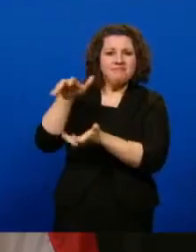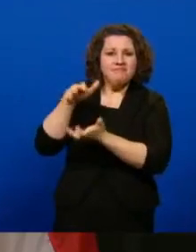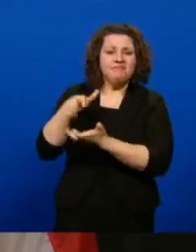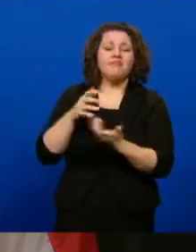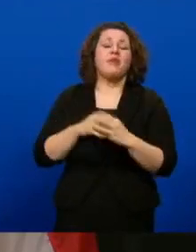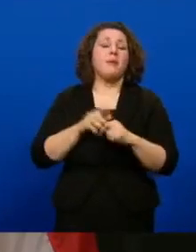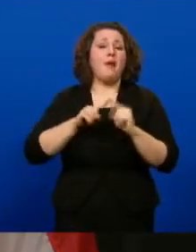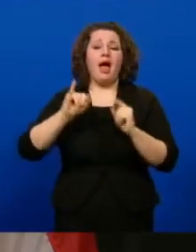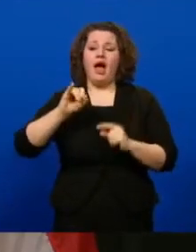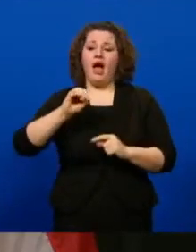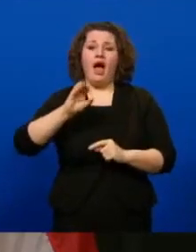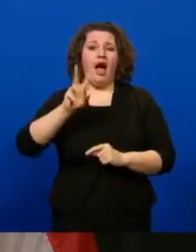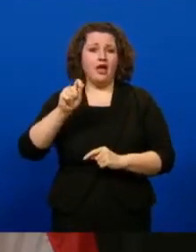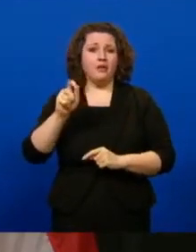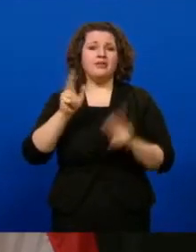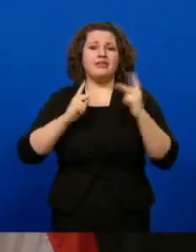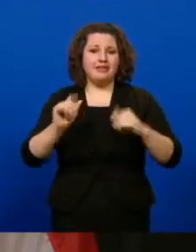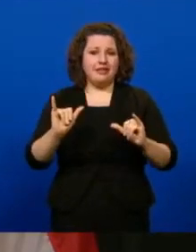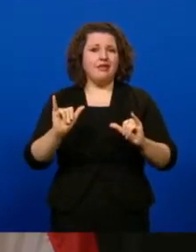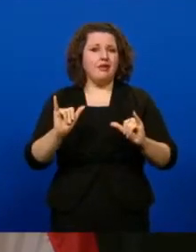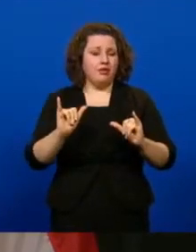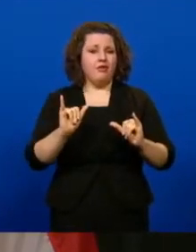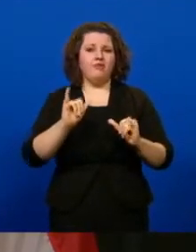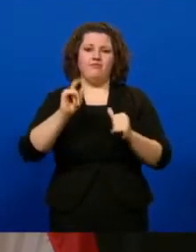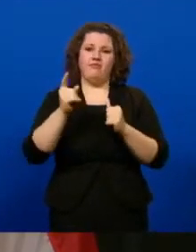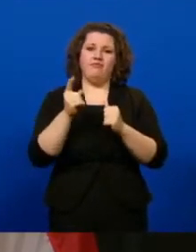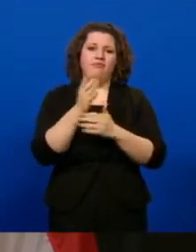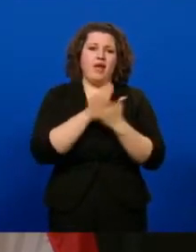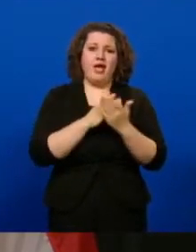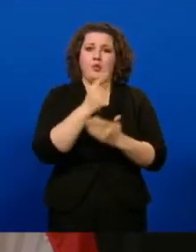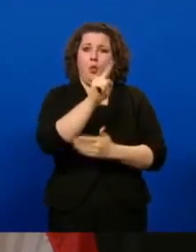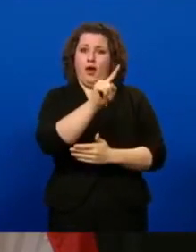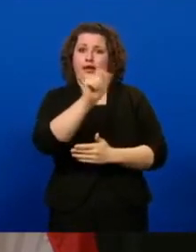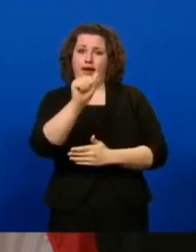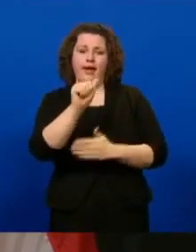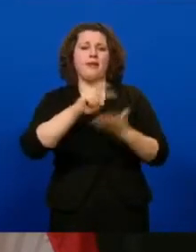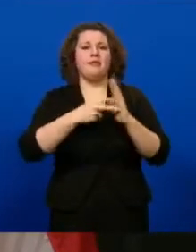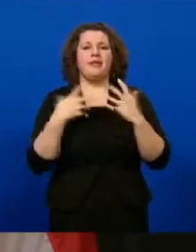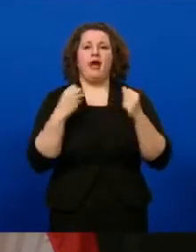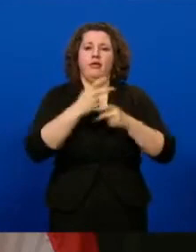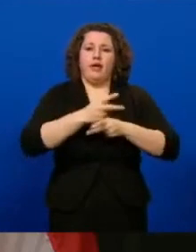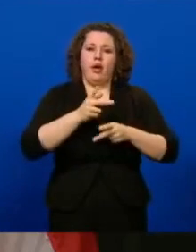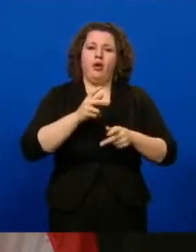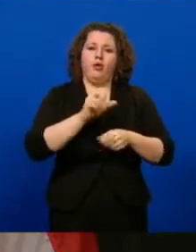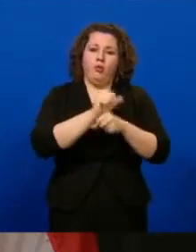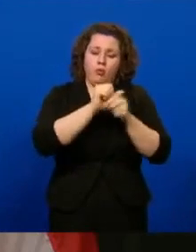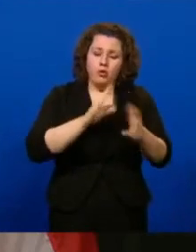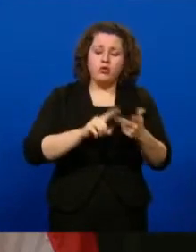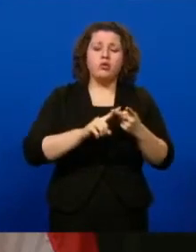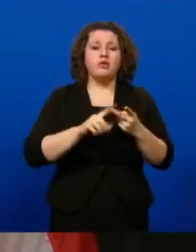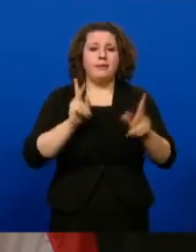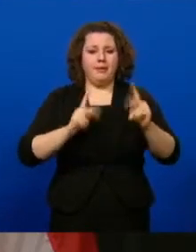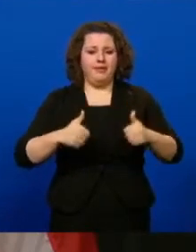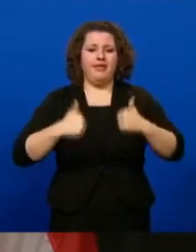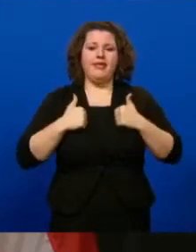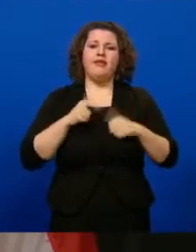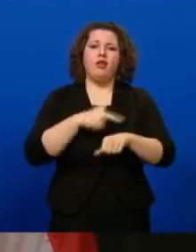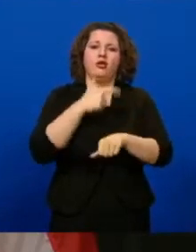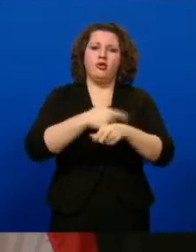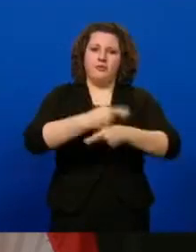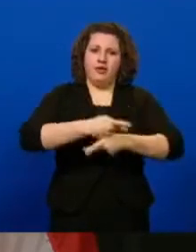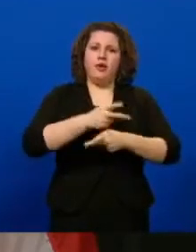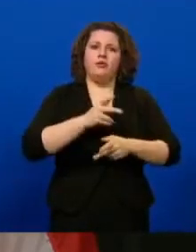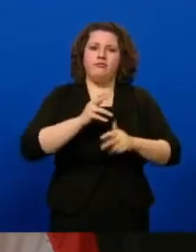Iowa is still very much vaccinating individuals in Phase 1A, which includes health care personnel and residents of staff in long-term care